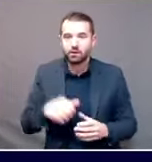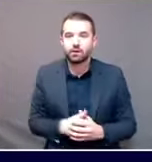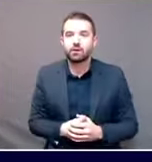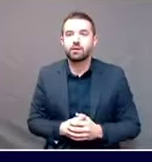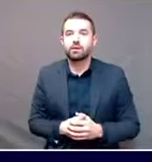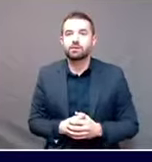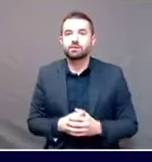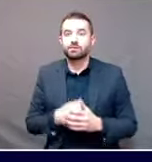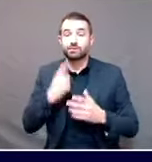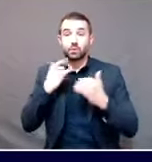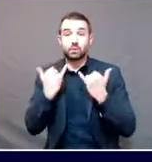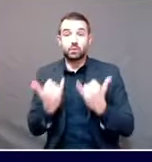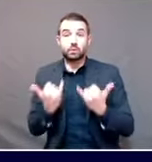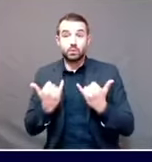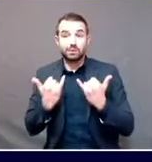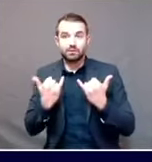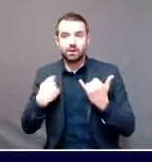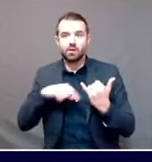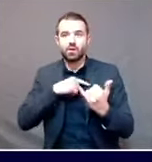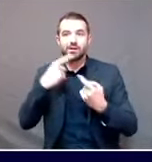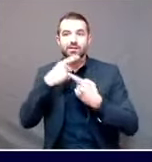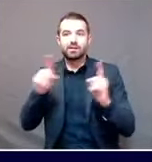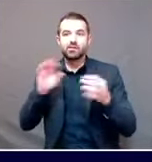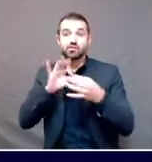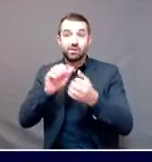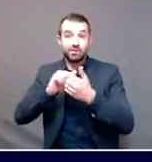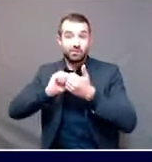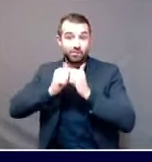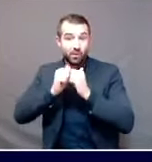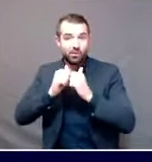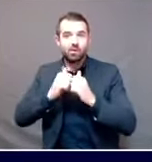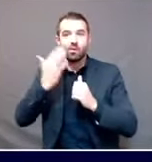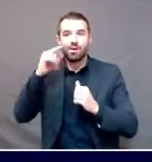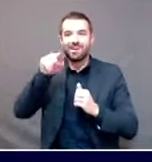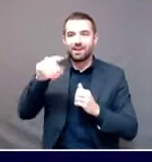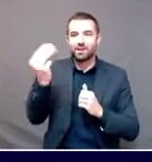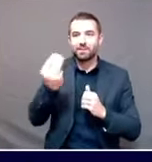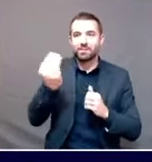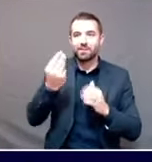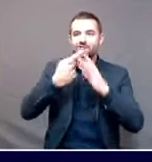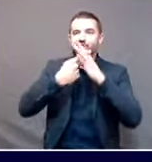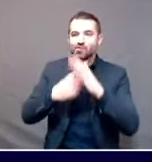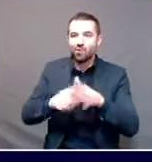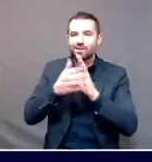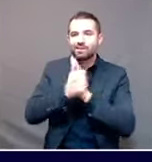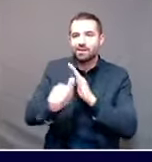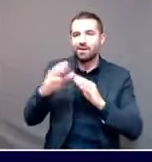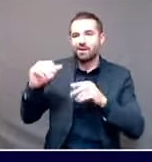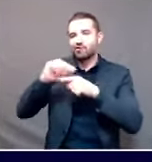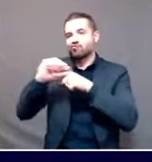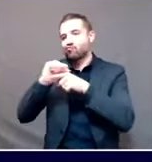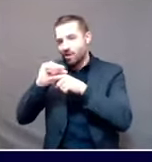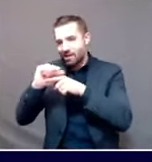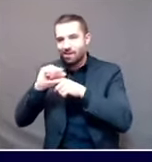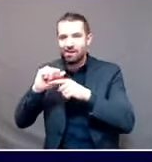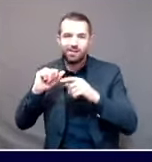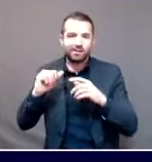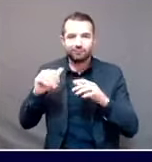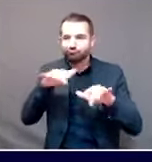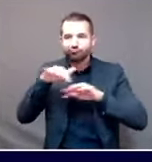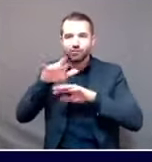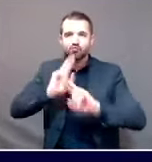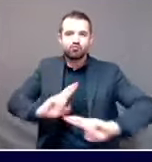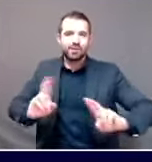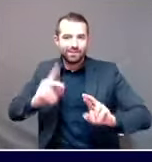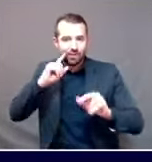that begins the again skills and drills on Monday, and there's been lots of questions about what that means is and while we maintain that overlaying